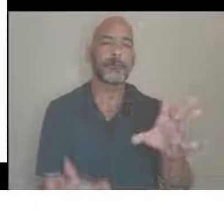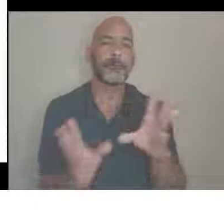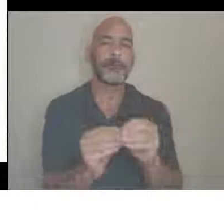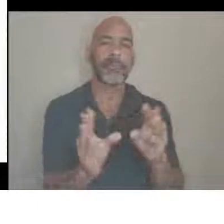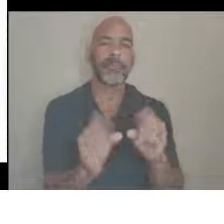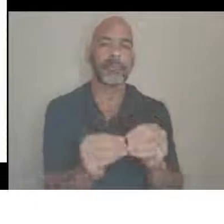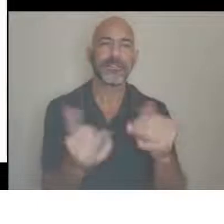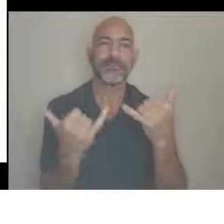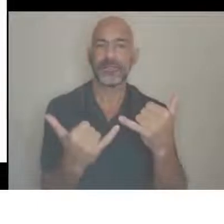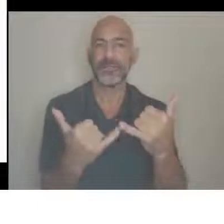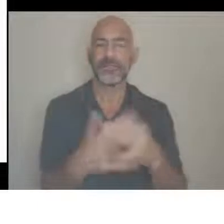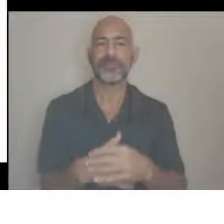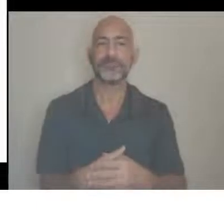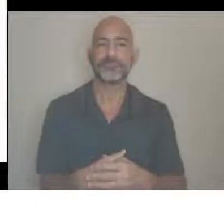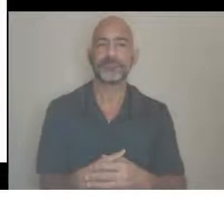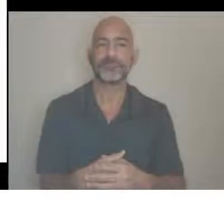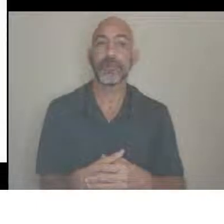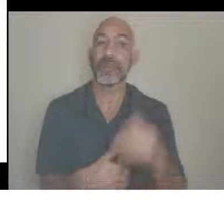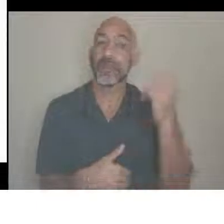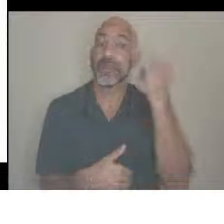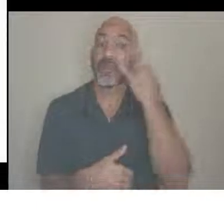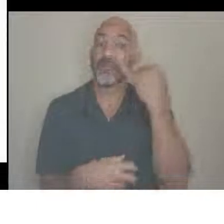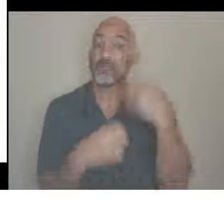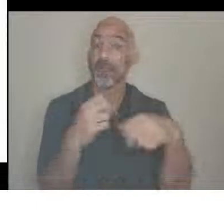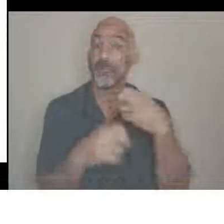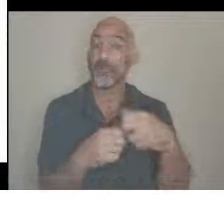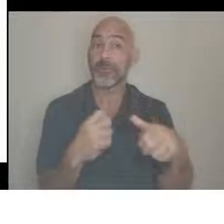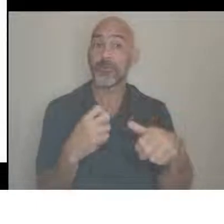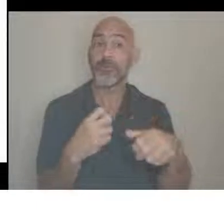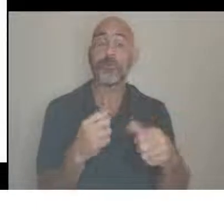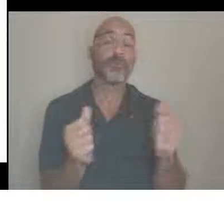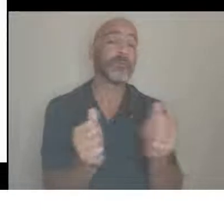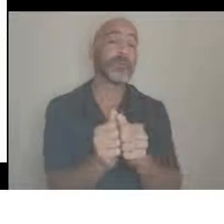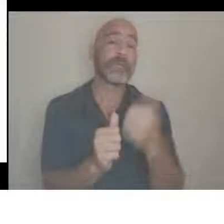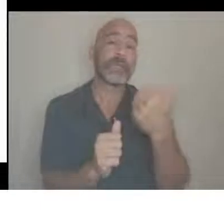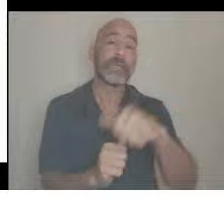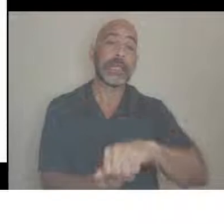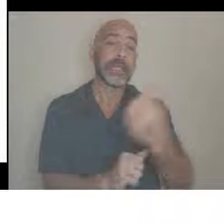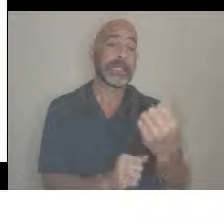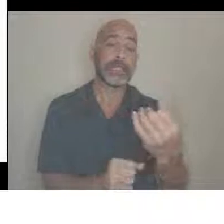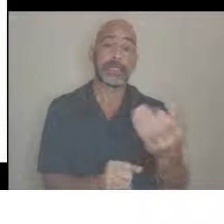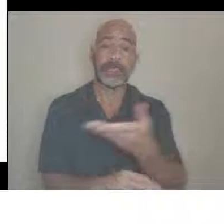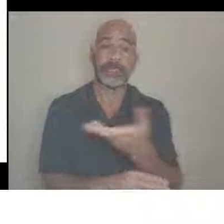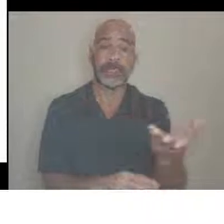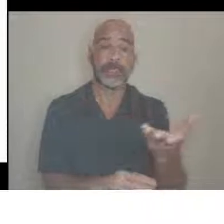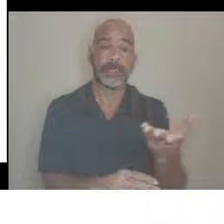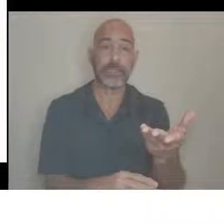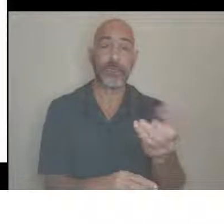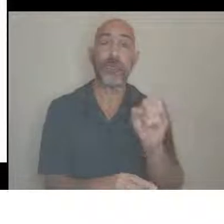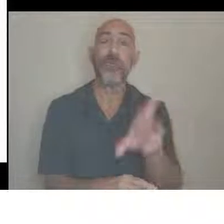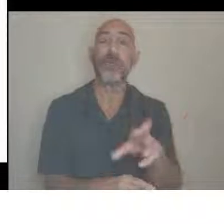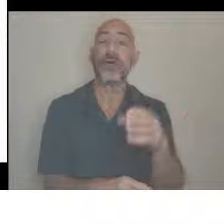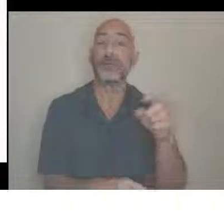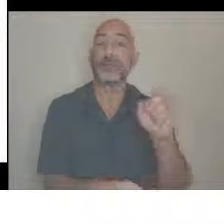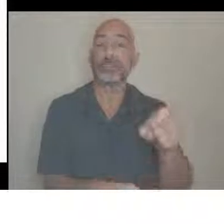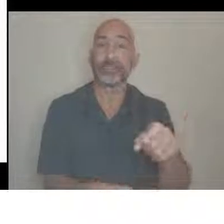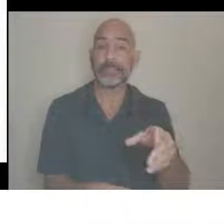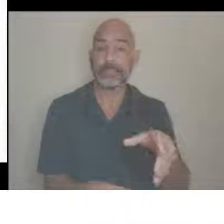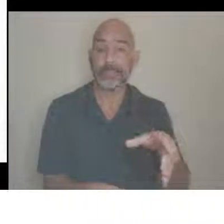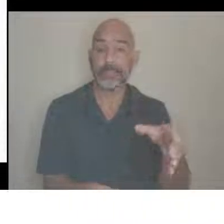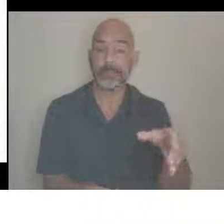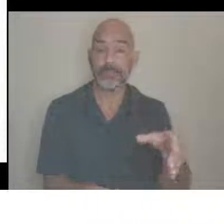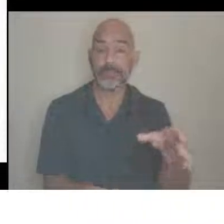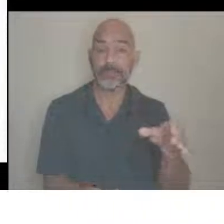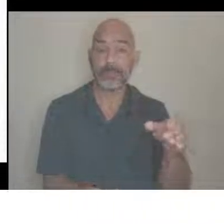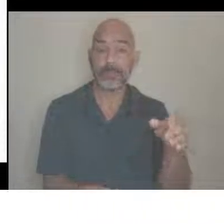the features or need to get our attention, please put them in the chat box. If you